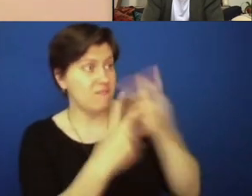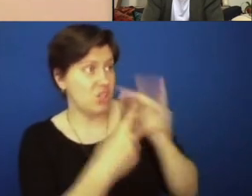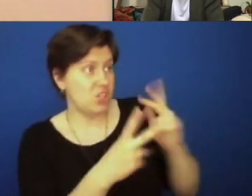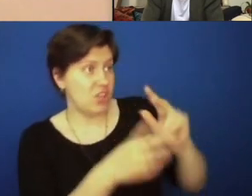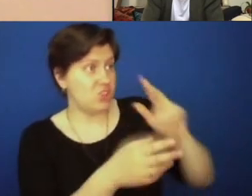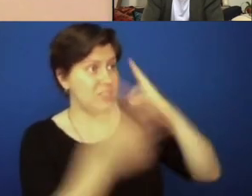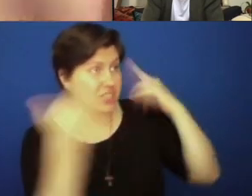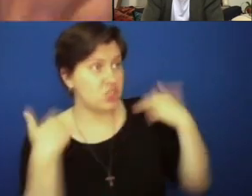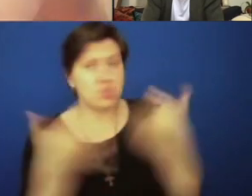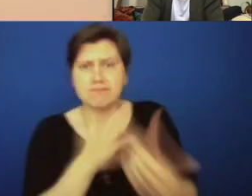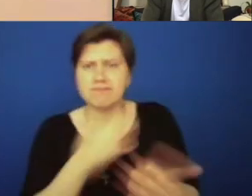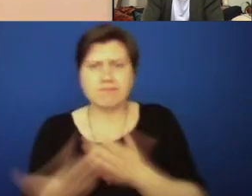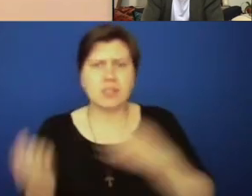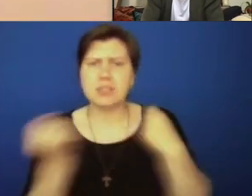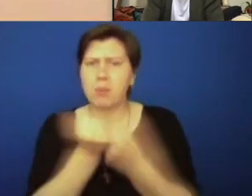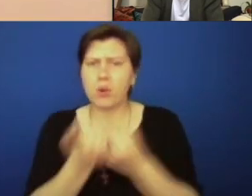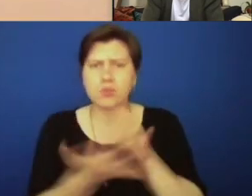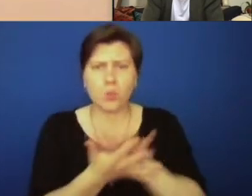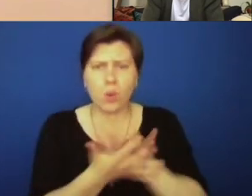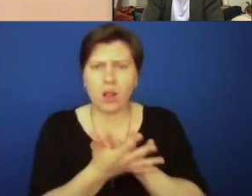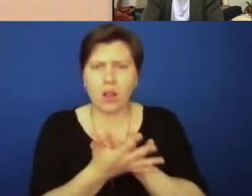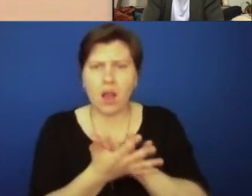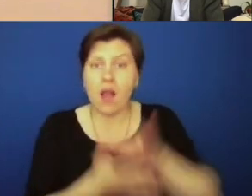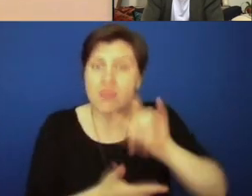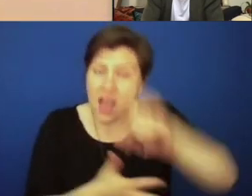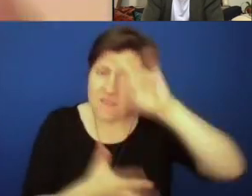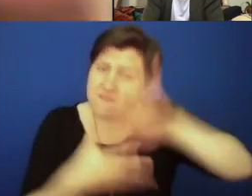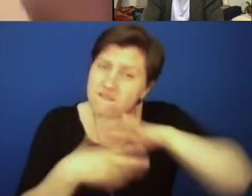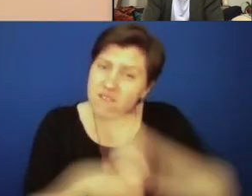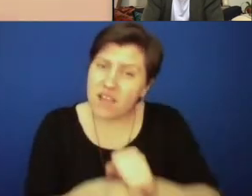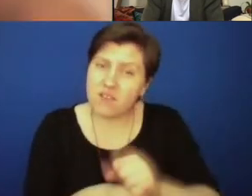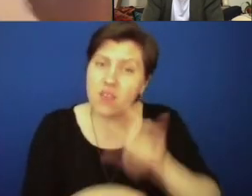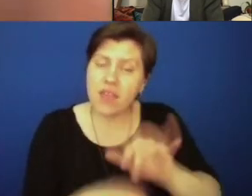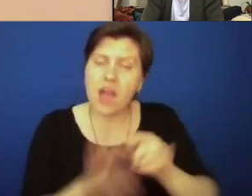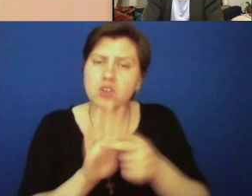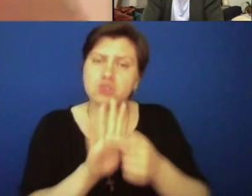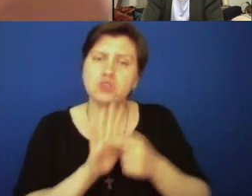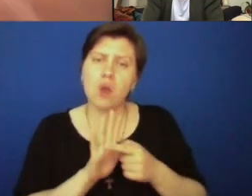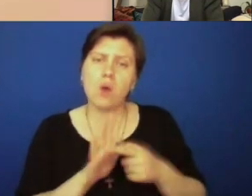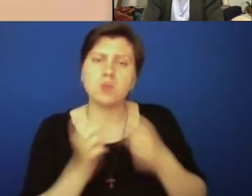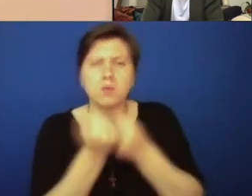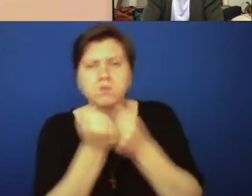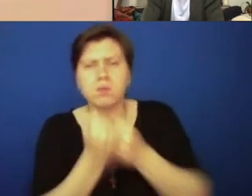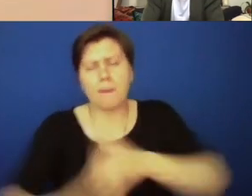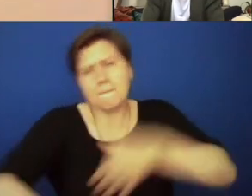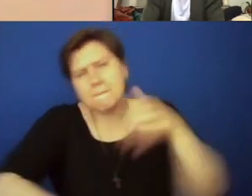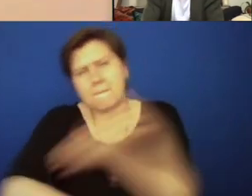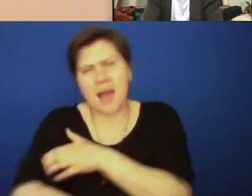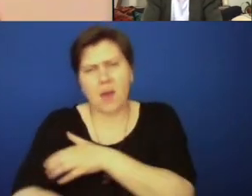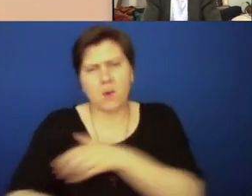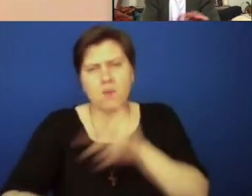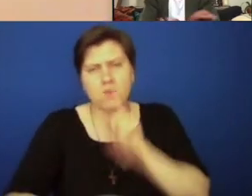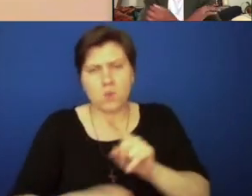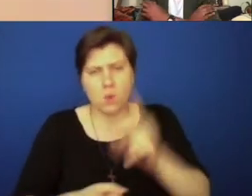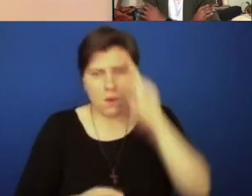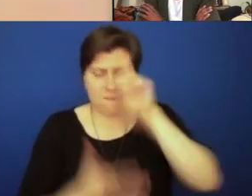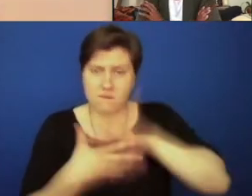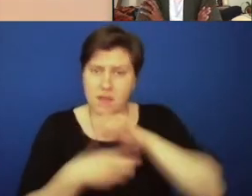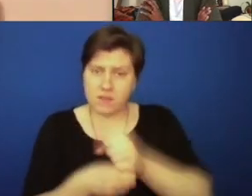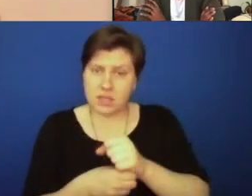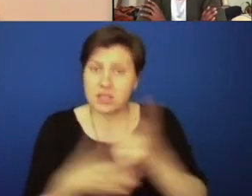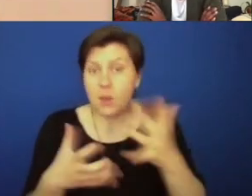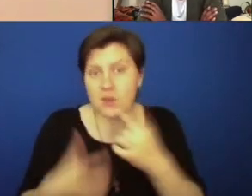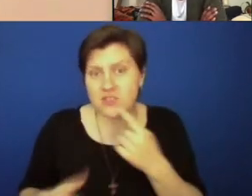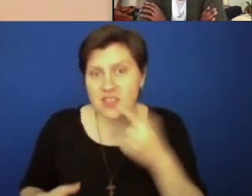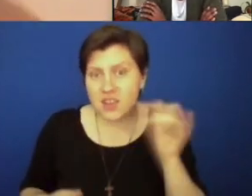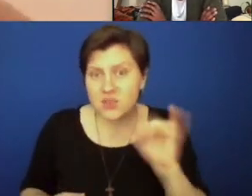support her school. That is faithfulness. That shows us the subversive power of true faithfulness. And we have, and I want to say